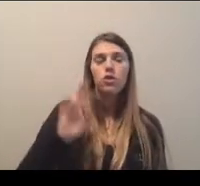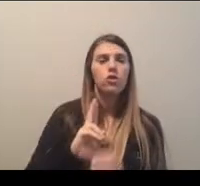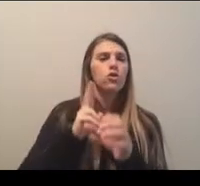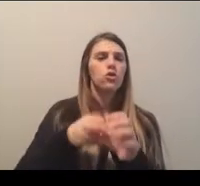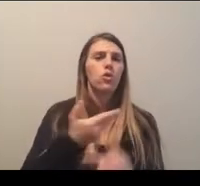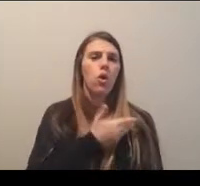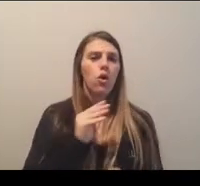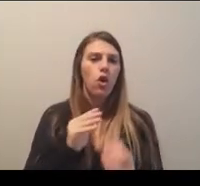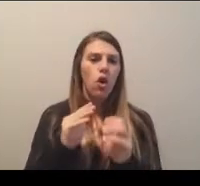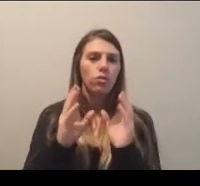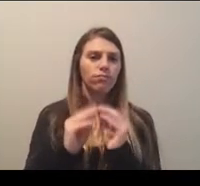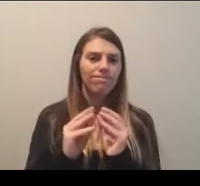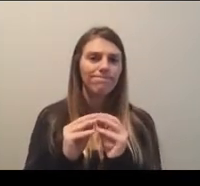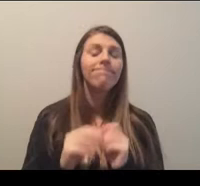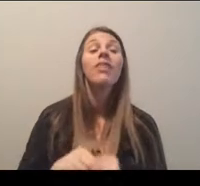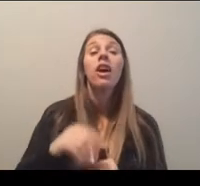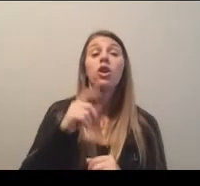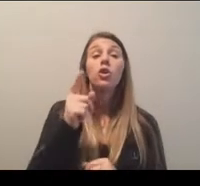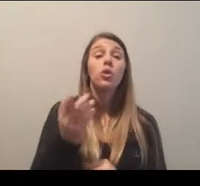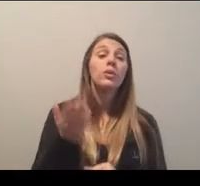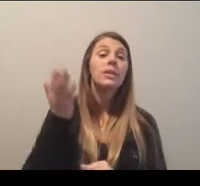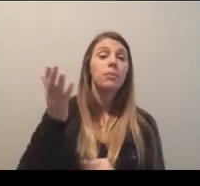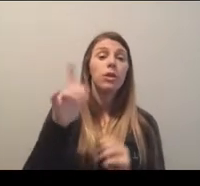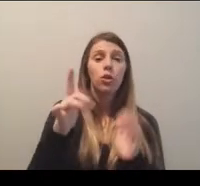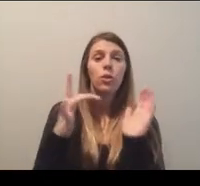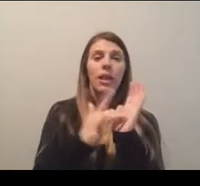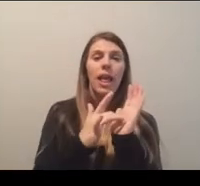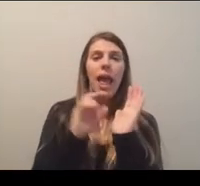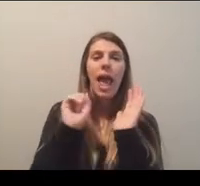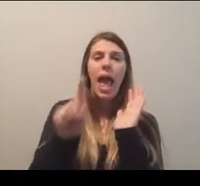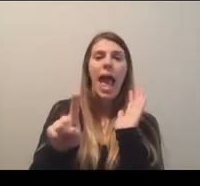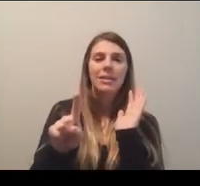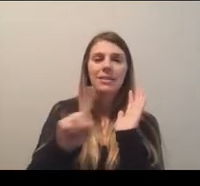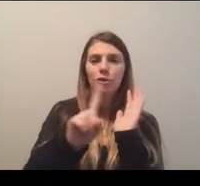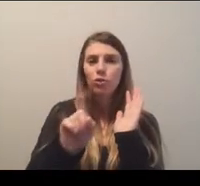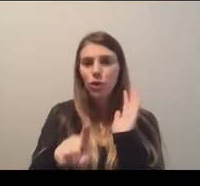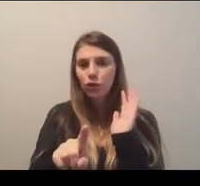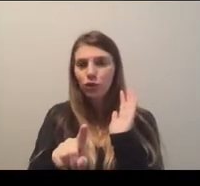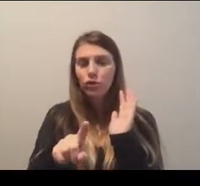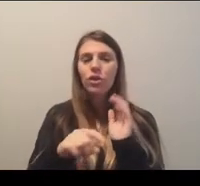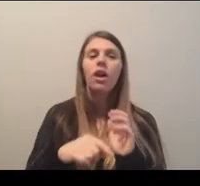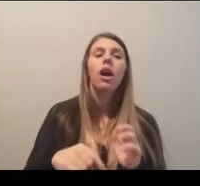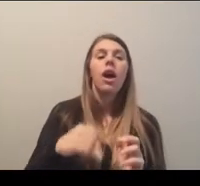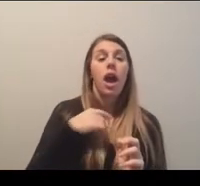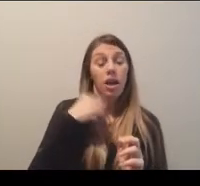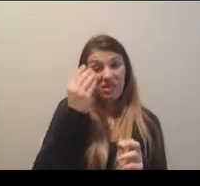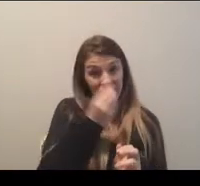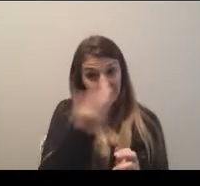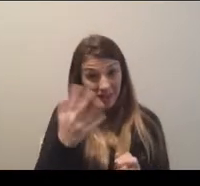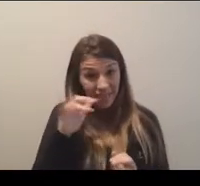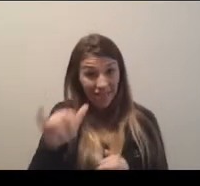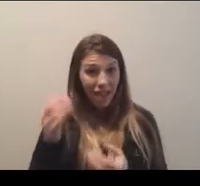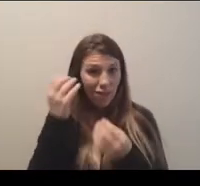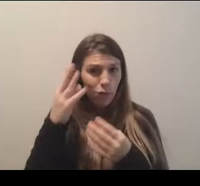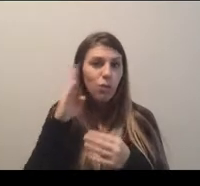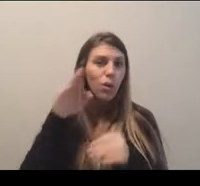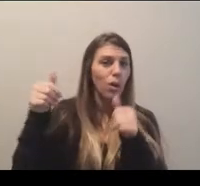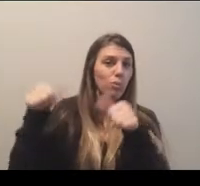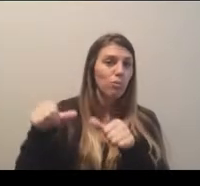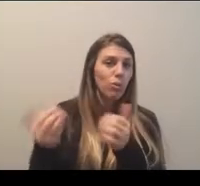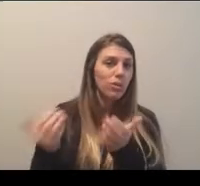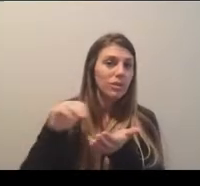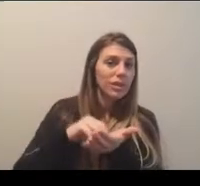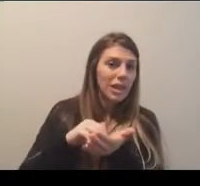session. To submit a question, click the ask a question button. I will note that this information will be posted again